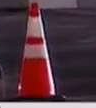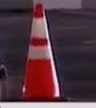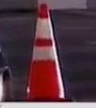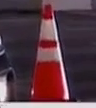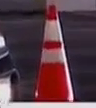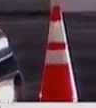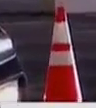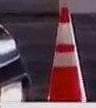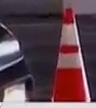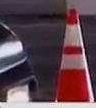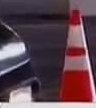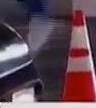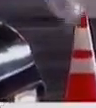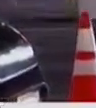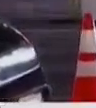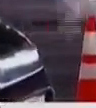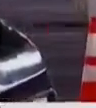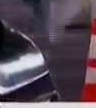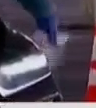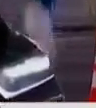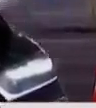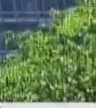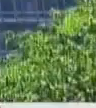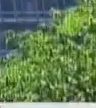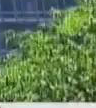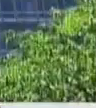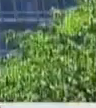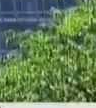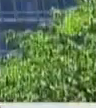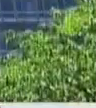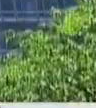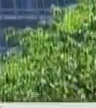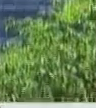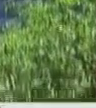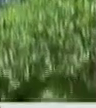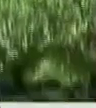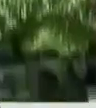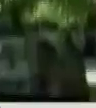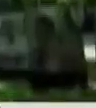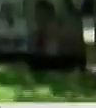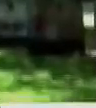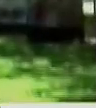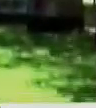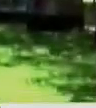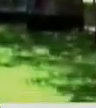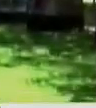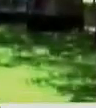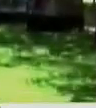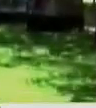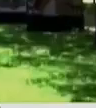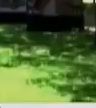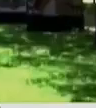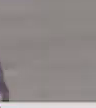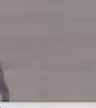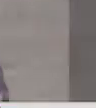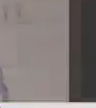Well, we haven't seen all the trial results. We just have a site of what's happened with the Pfizer vaccine. We